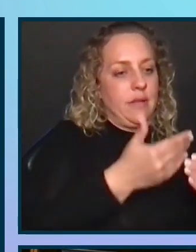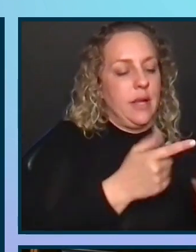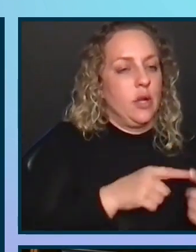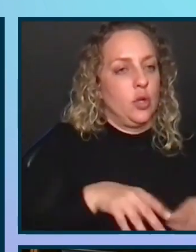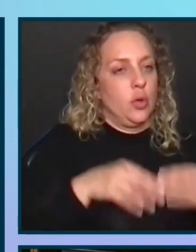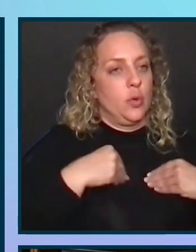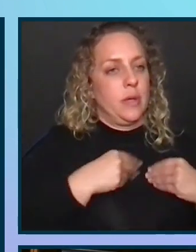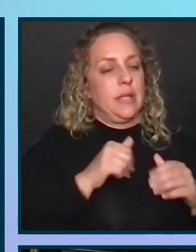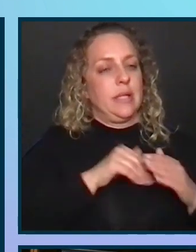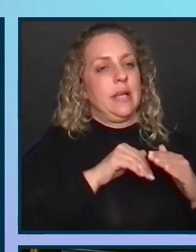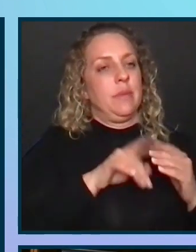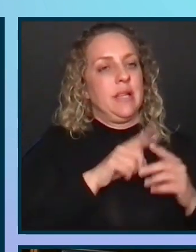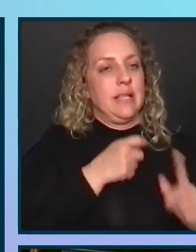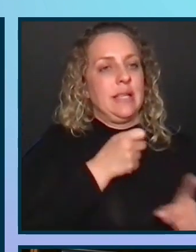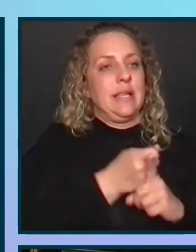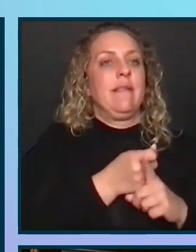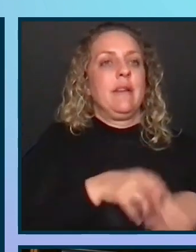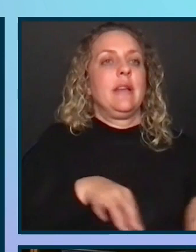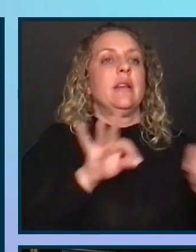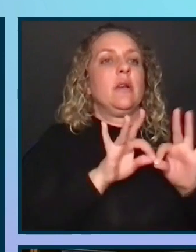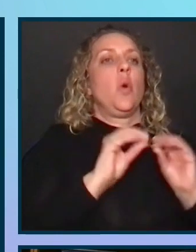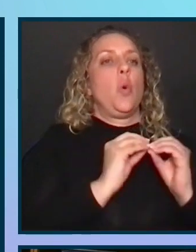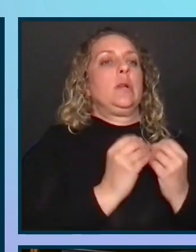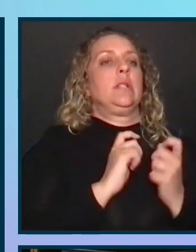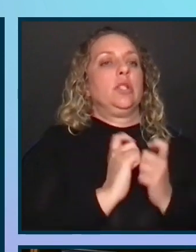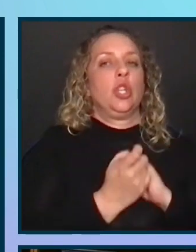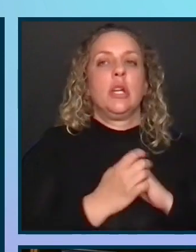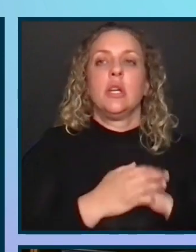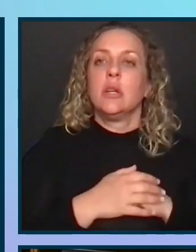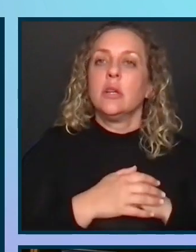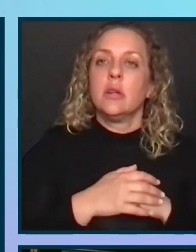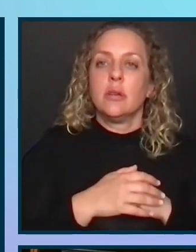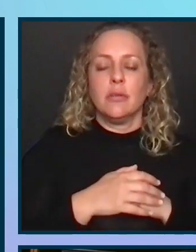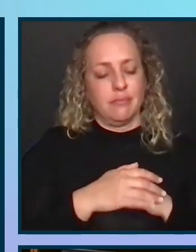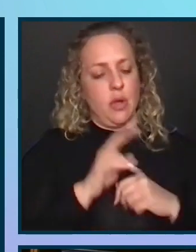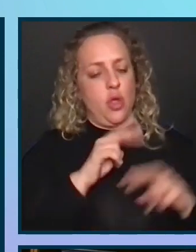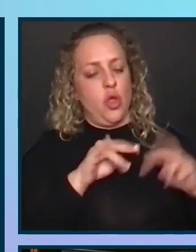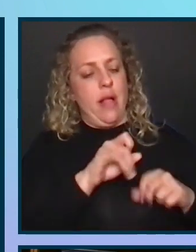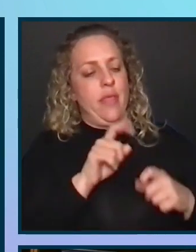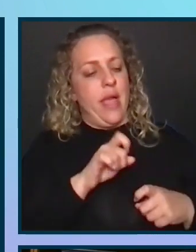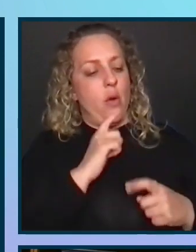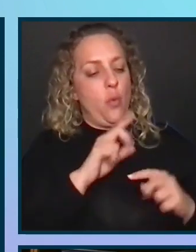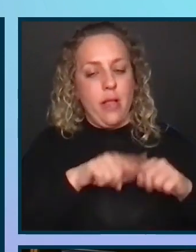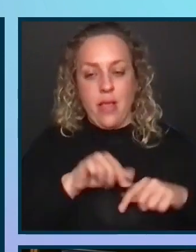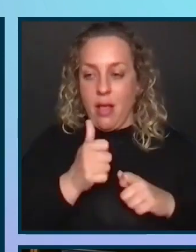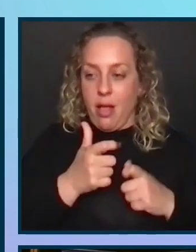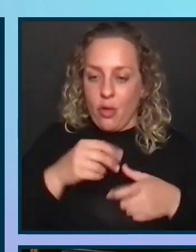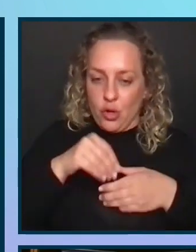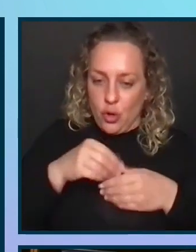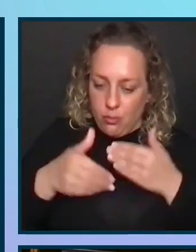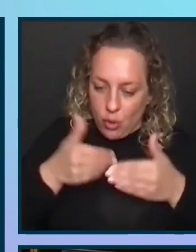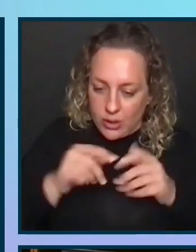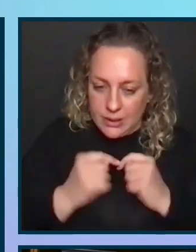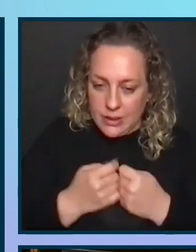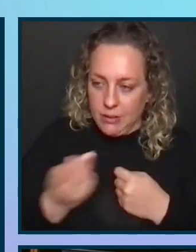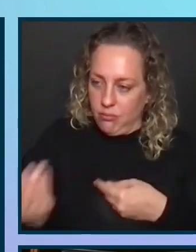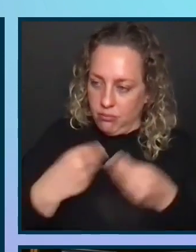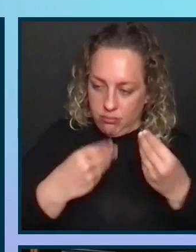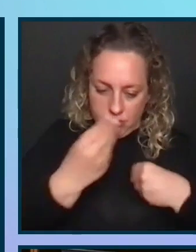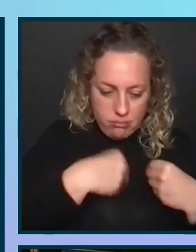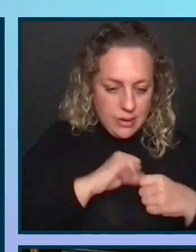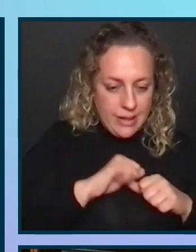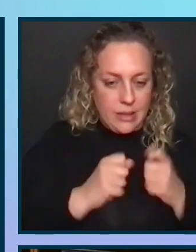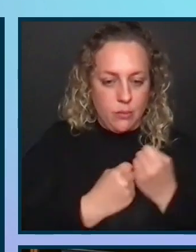accessibility, is a significant organizational change. Treat it as such by relying on other internal processes and teams that can support you.